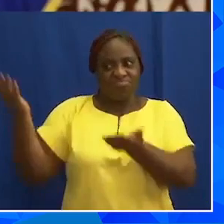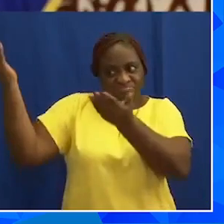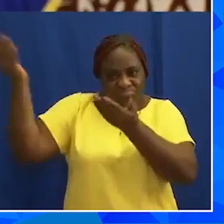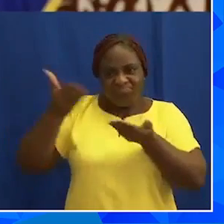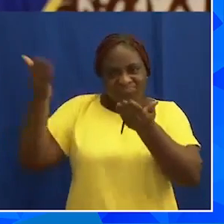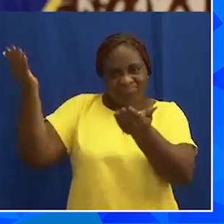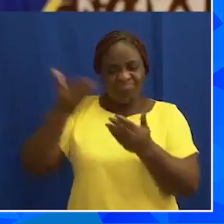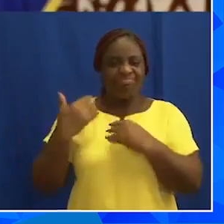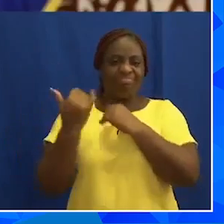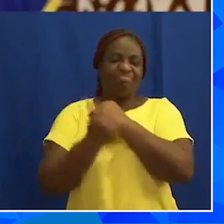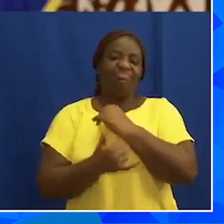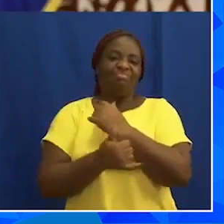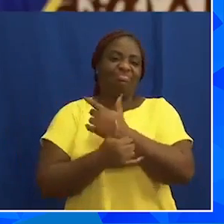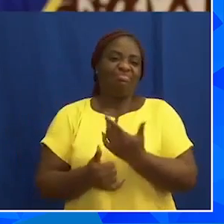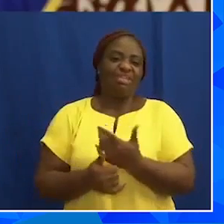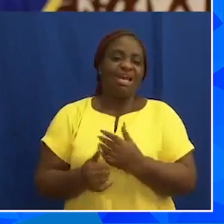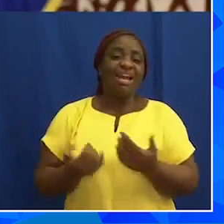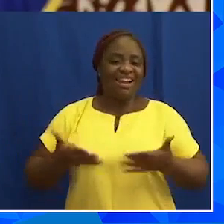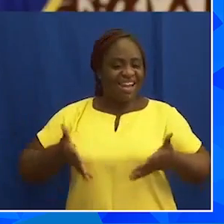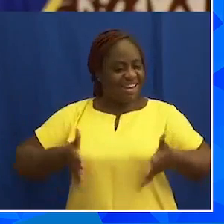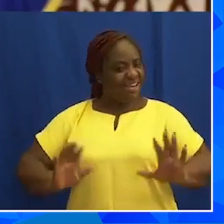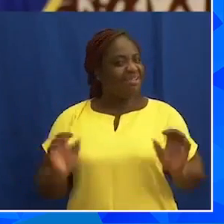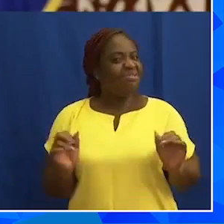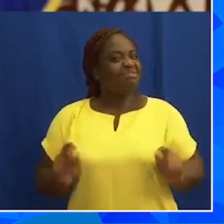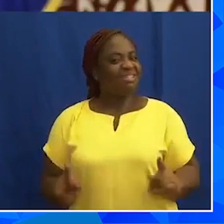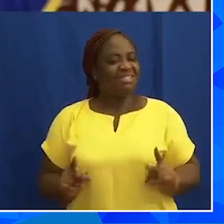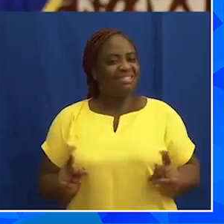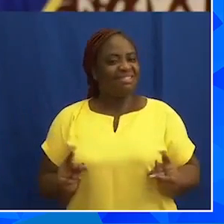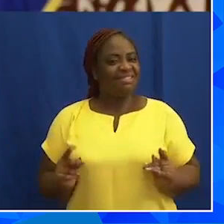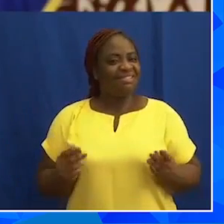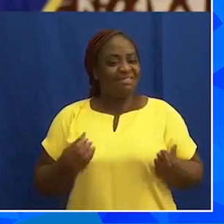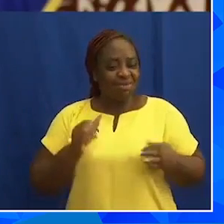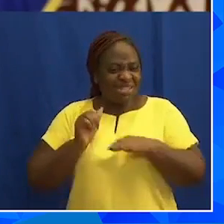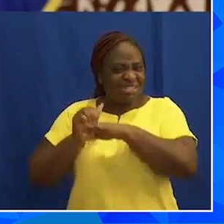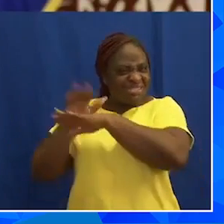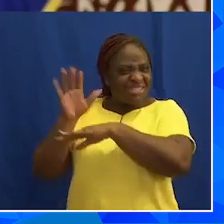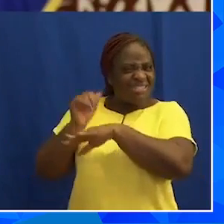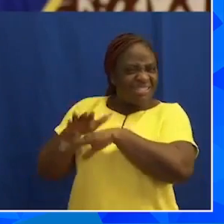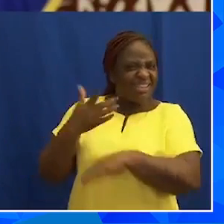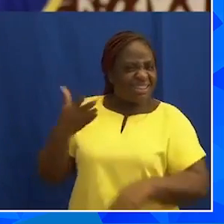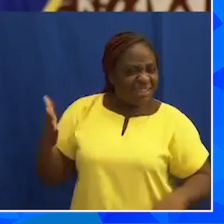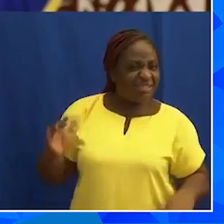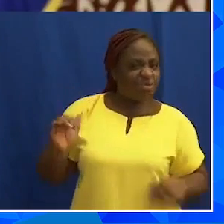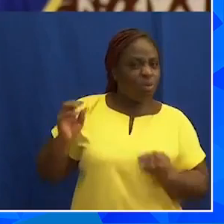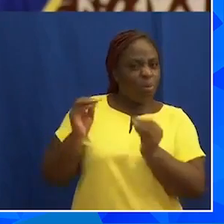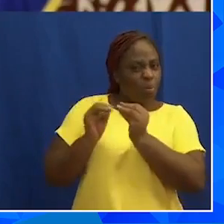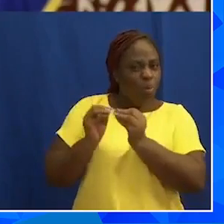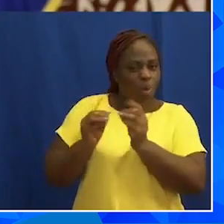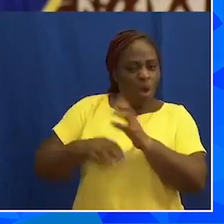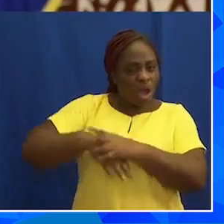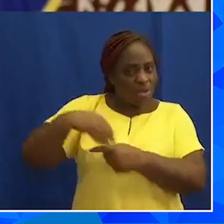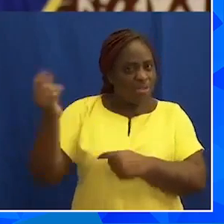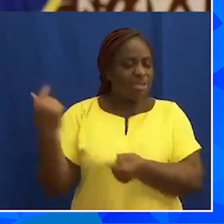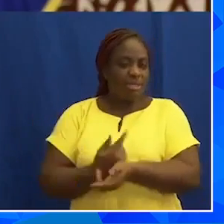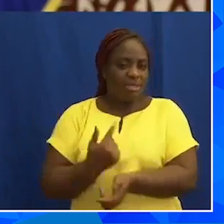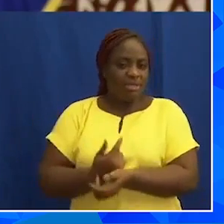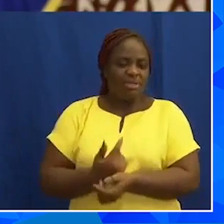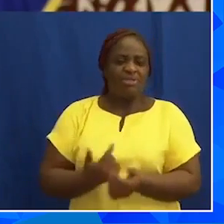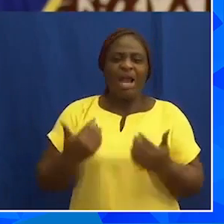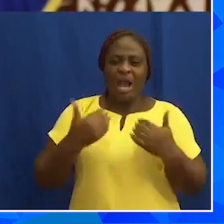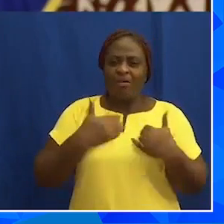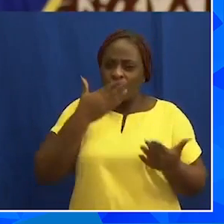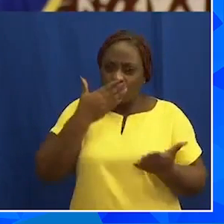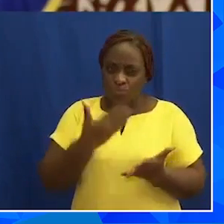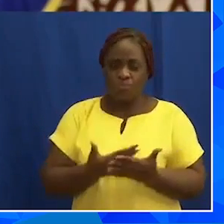and allow us the opportunity to export more and more of our products and guarantee a stable